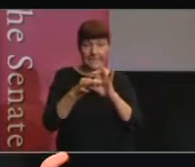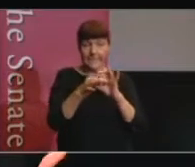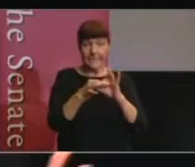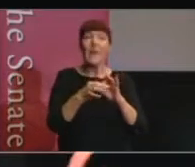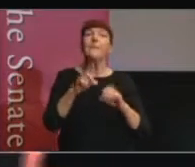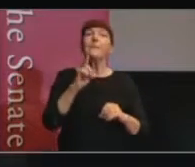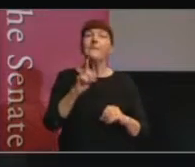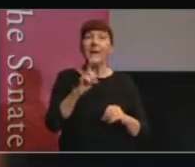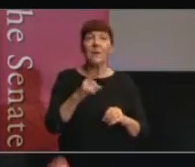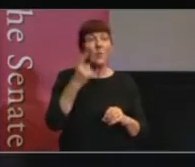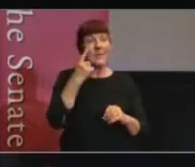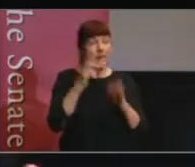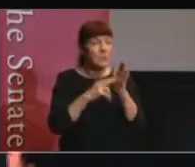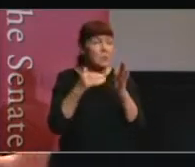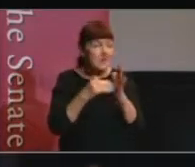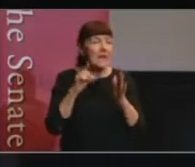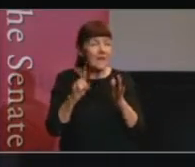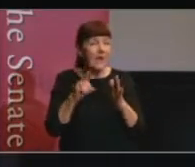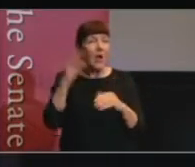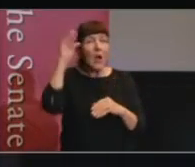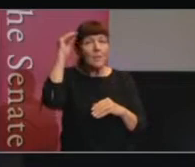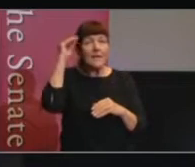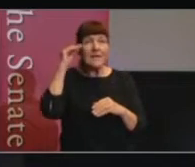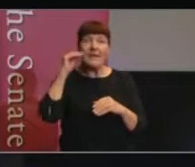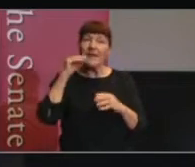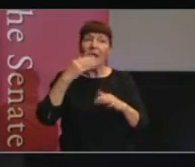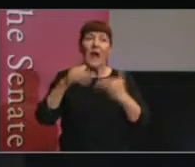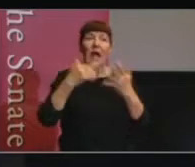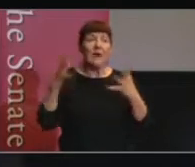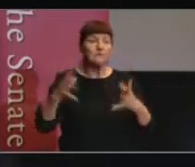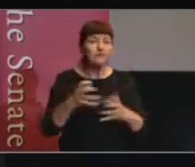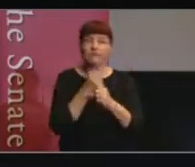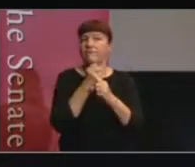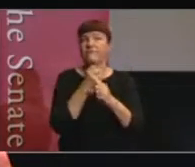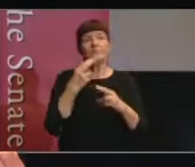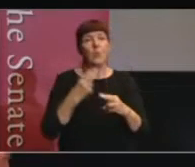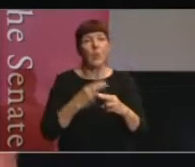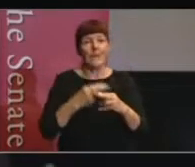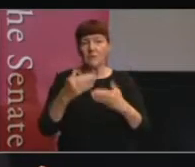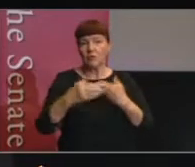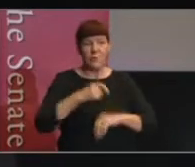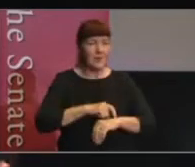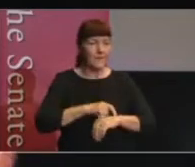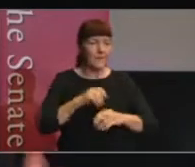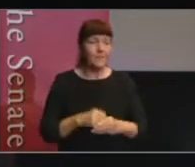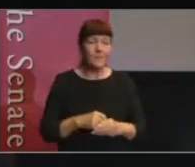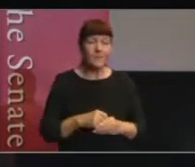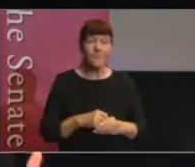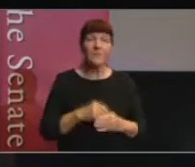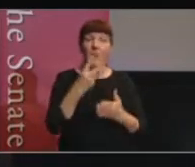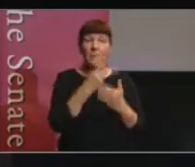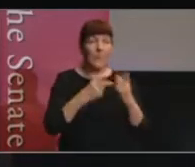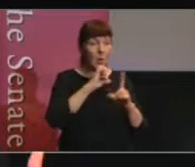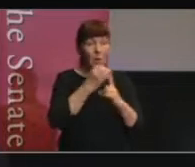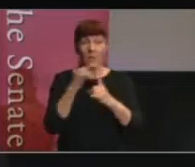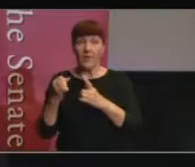we see that their committee ceased pretty quickly. So, in both cases, the community are